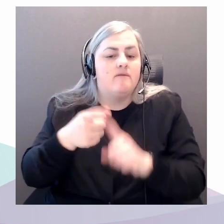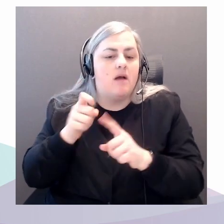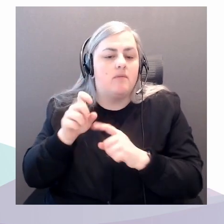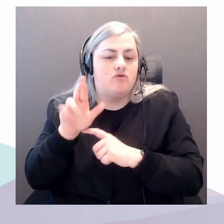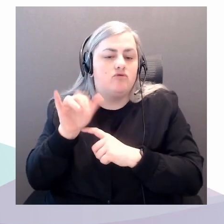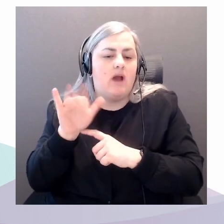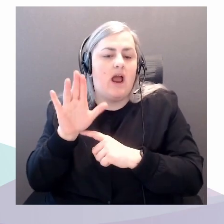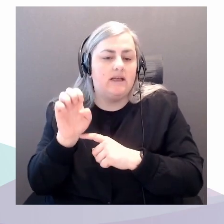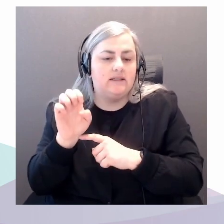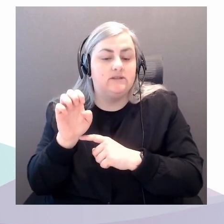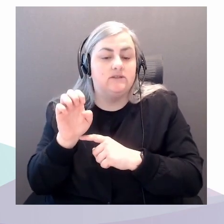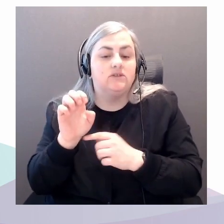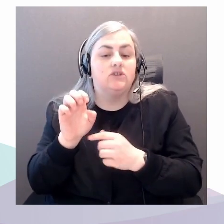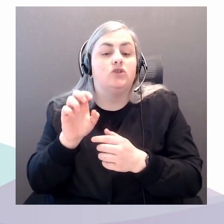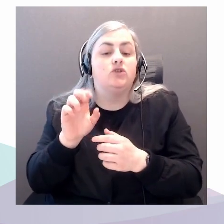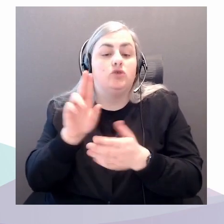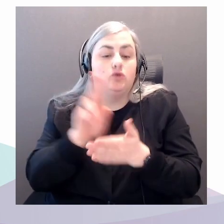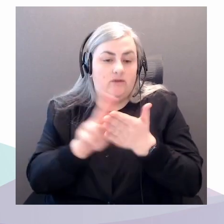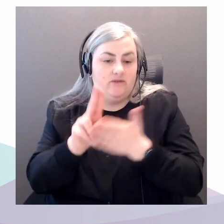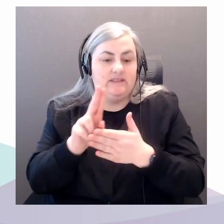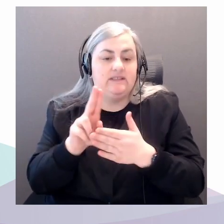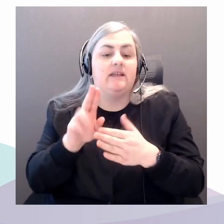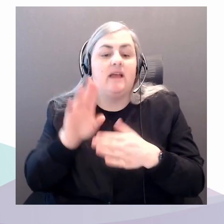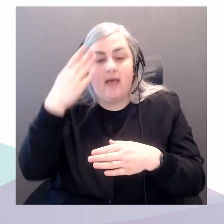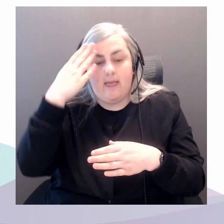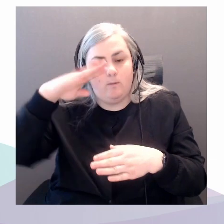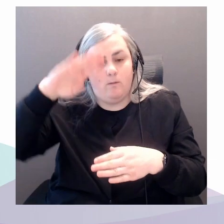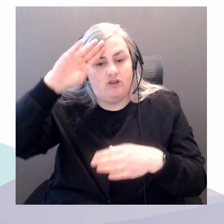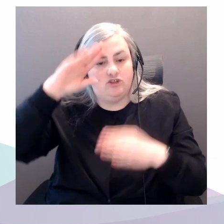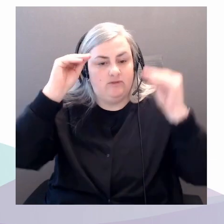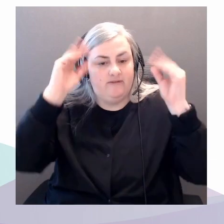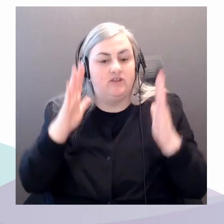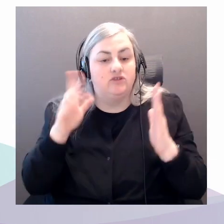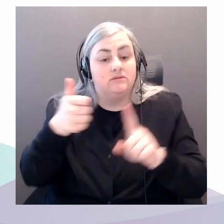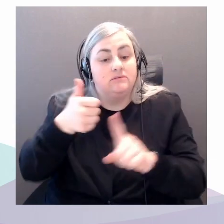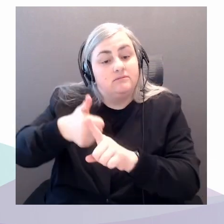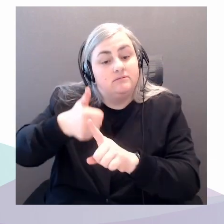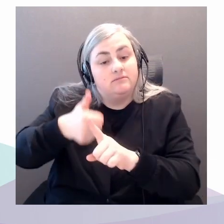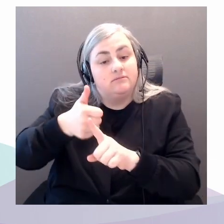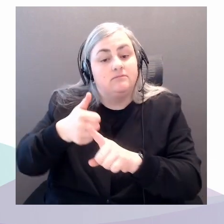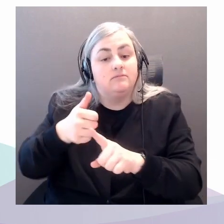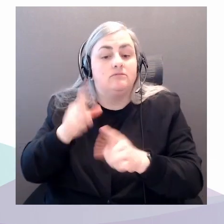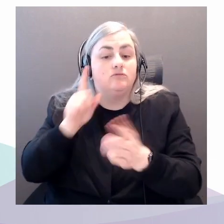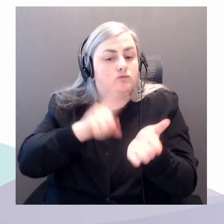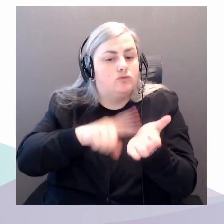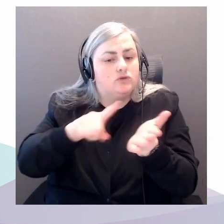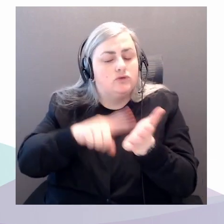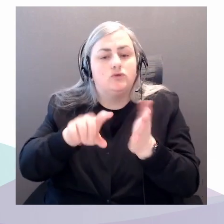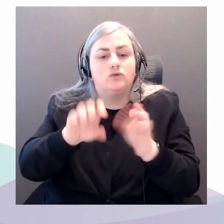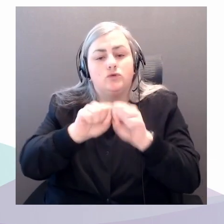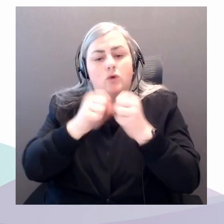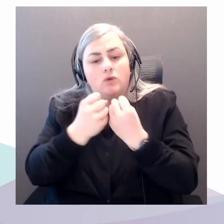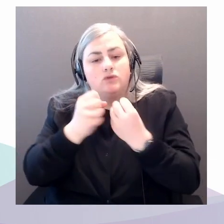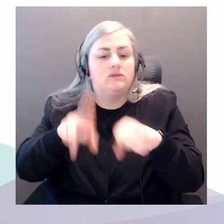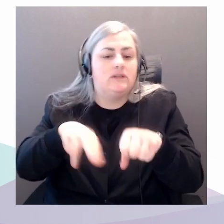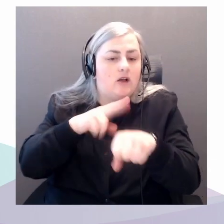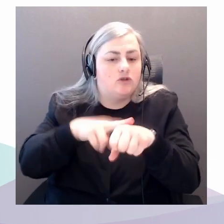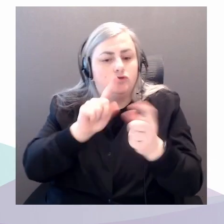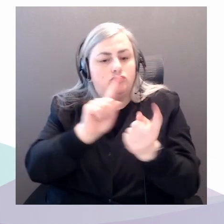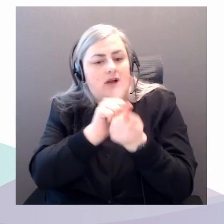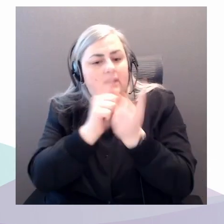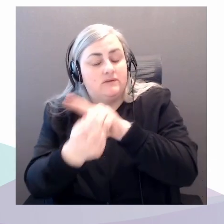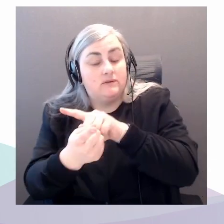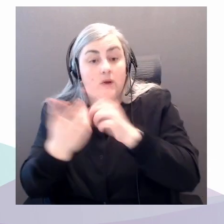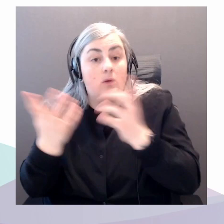Howe currently researches socio-natural transformations of ice in the Arctic and the impacts of sea level rise